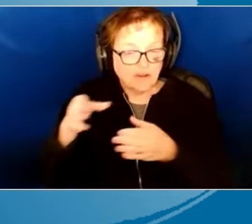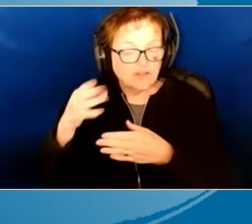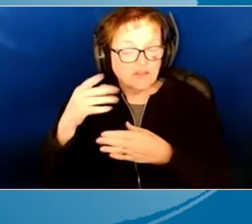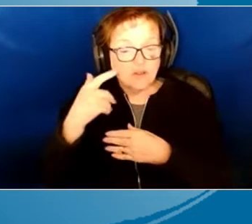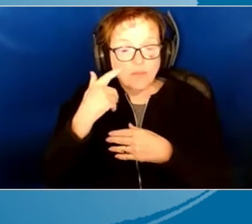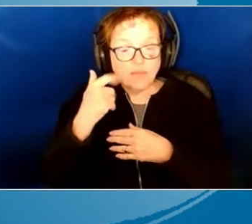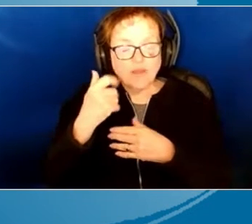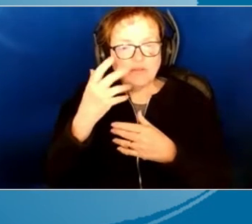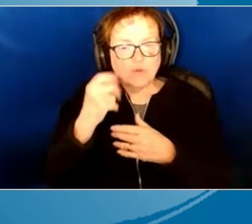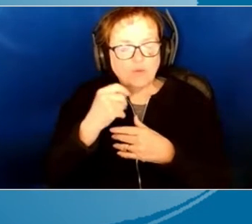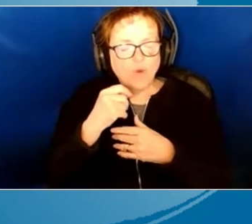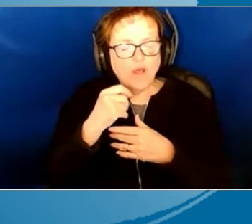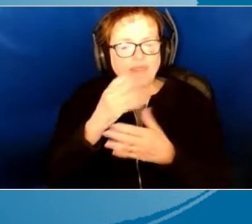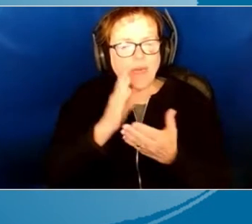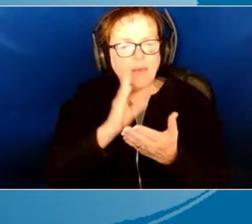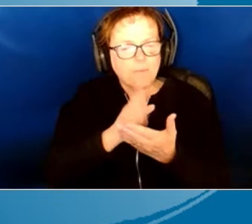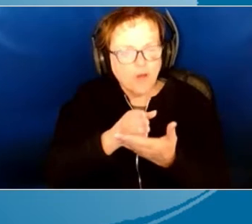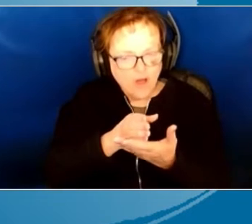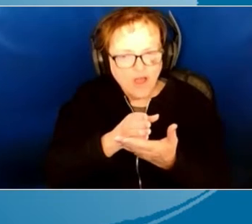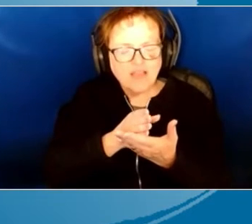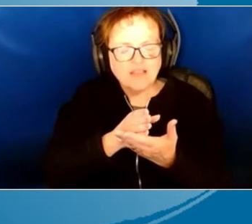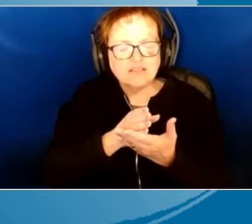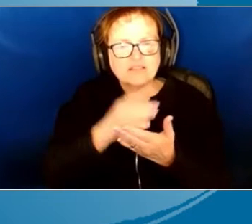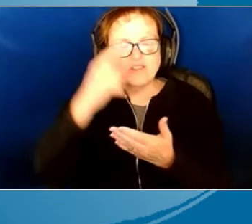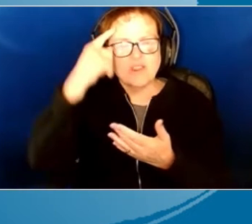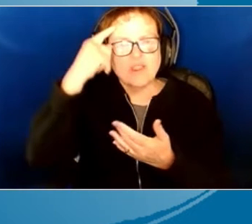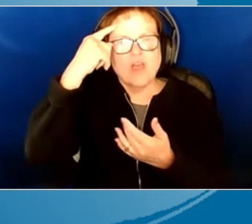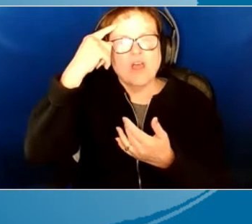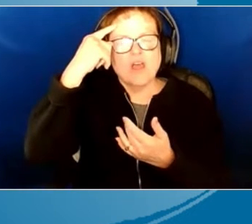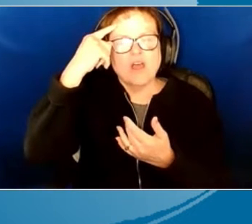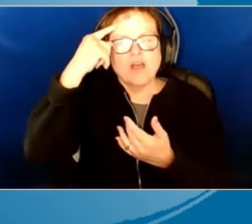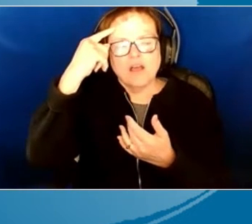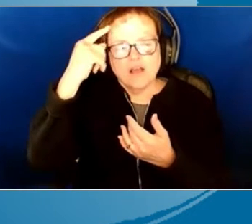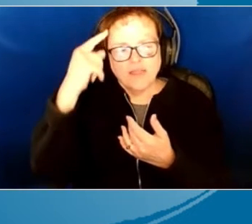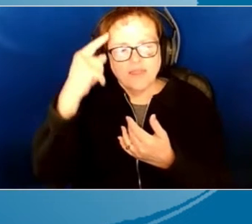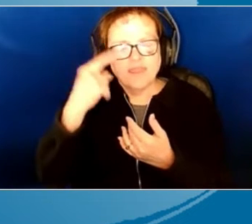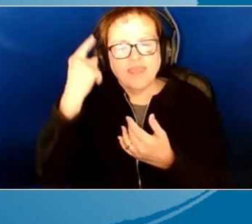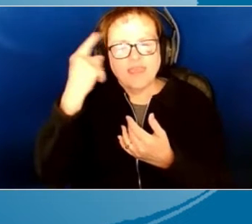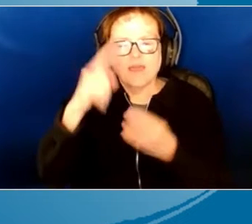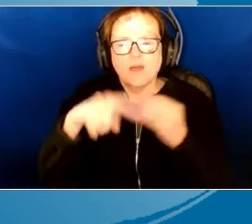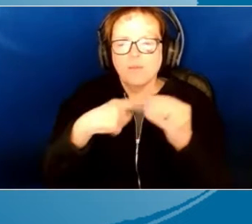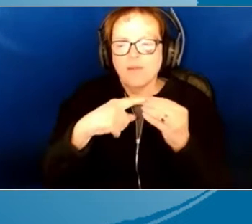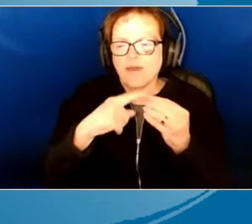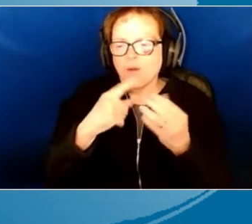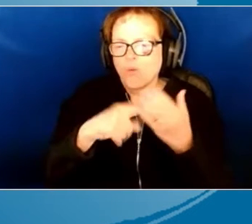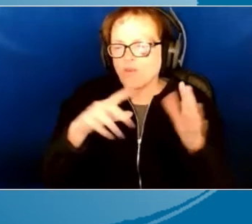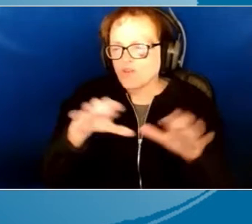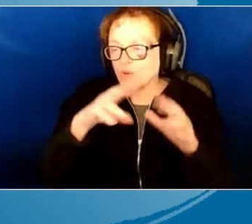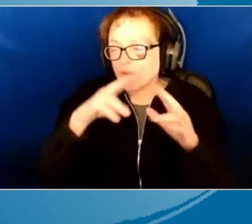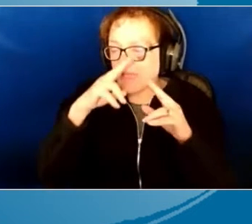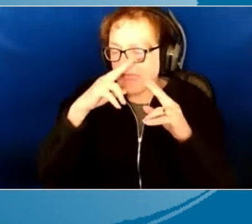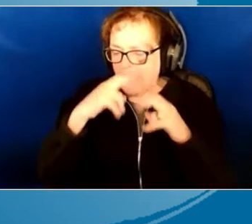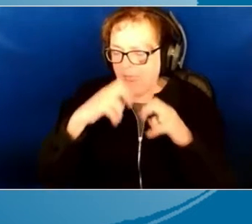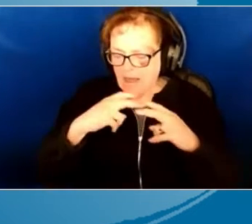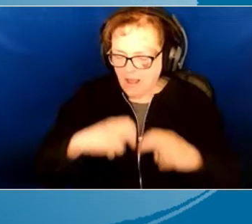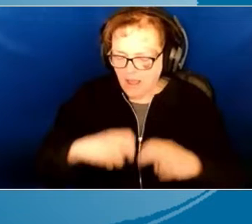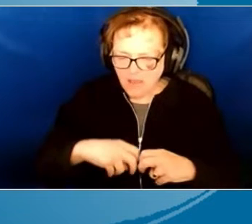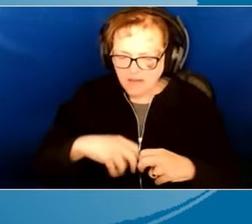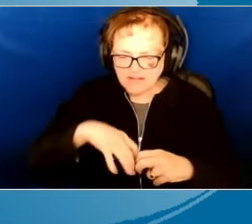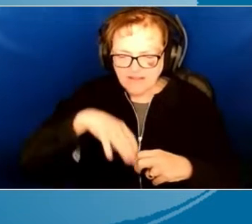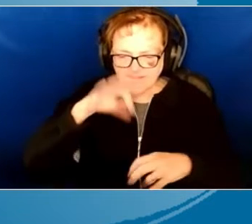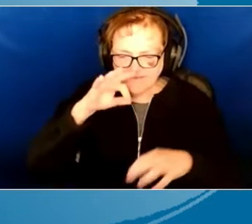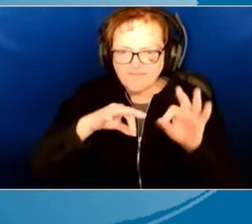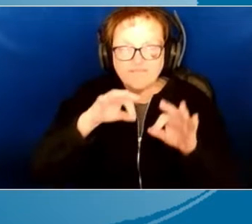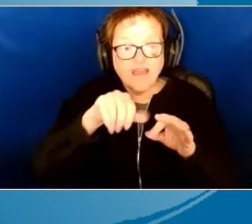pause. We want that opportunity for them to think through, think about what they're doing, analyze it, come up with other